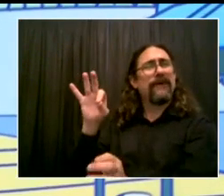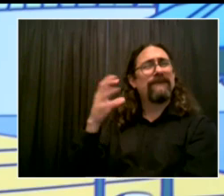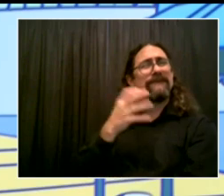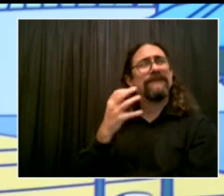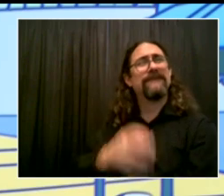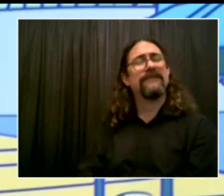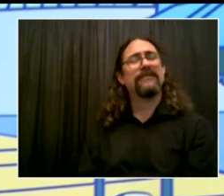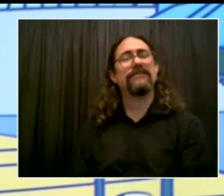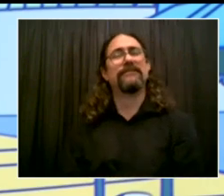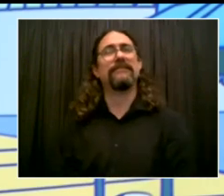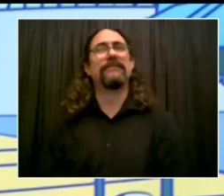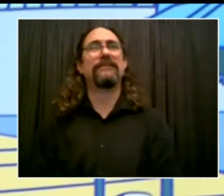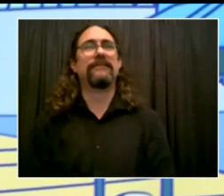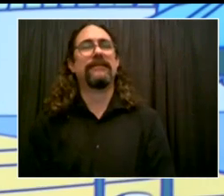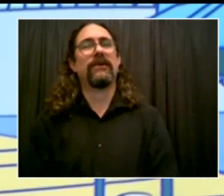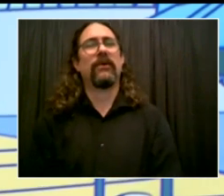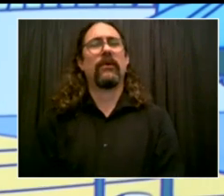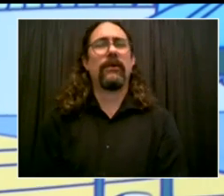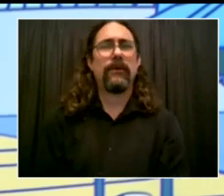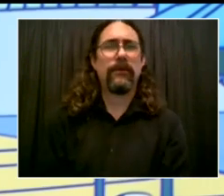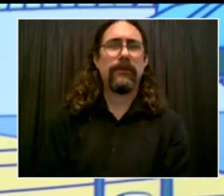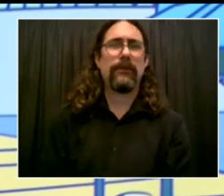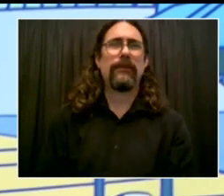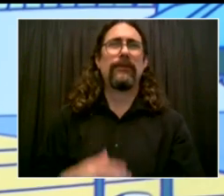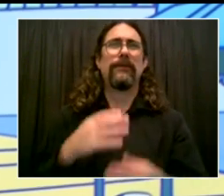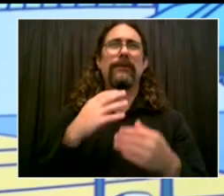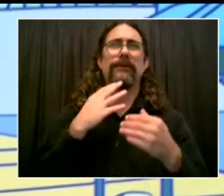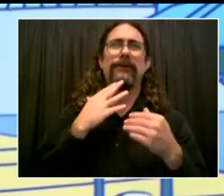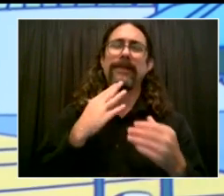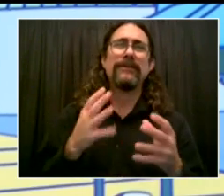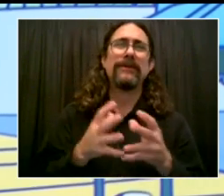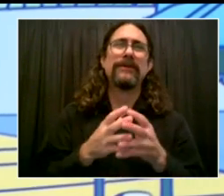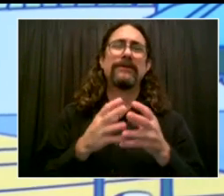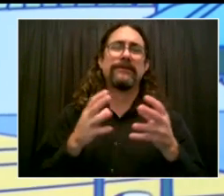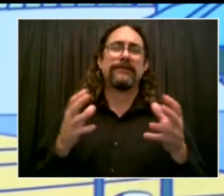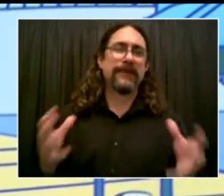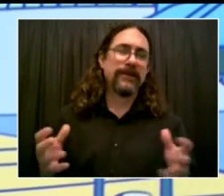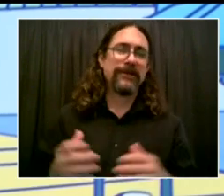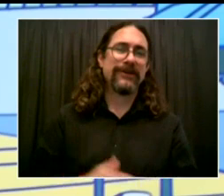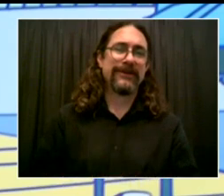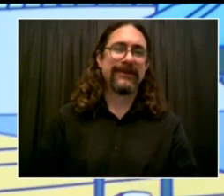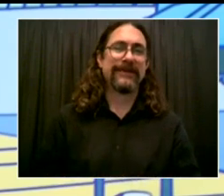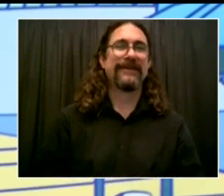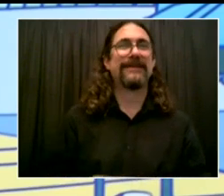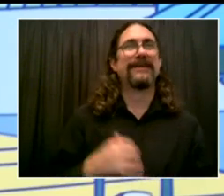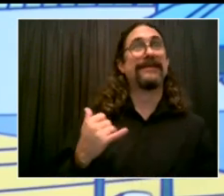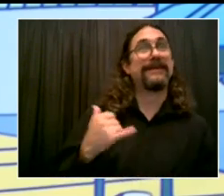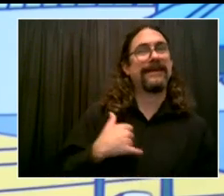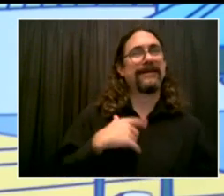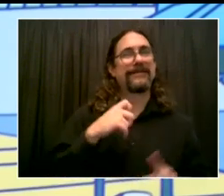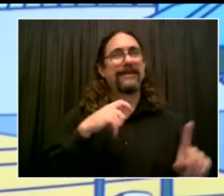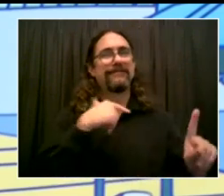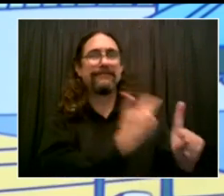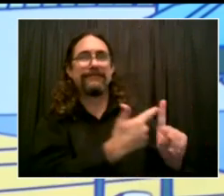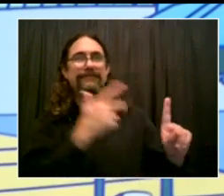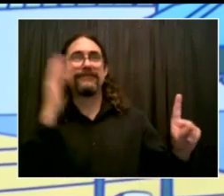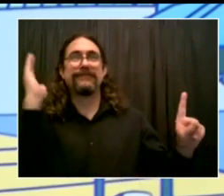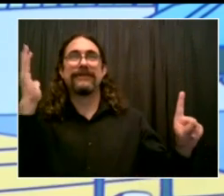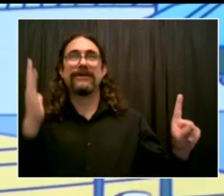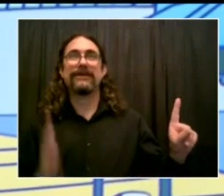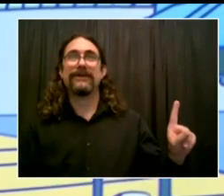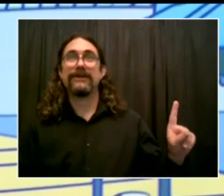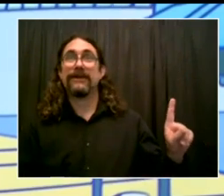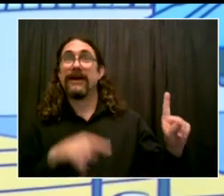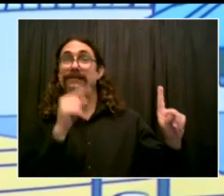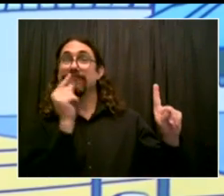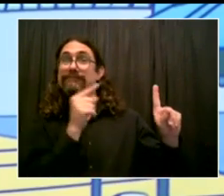always colorful, always pertinent, always has something to say, always has an opinion, borough president.